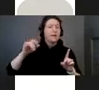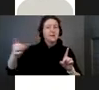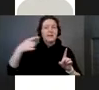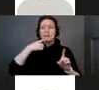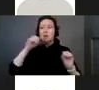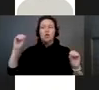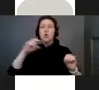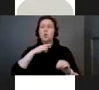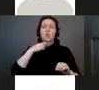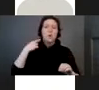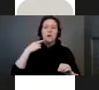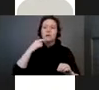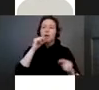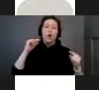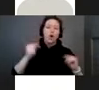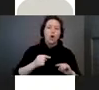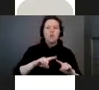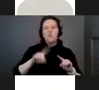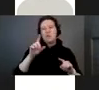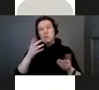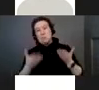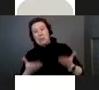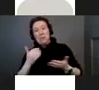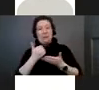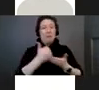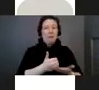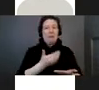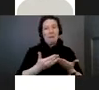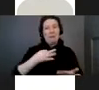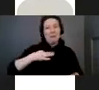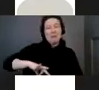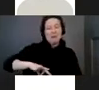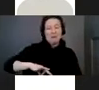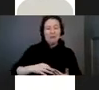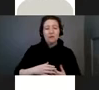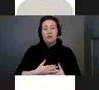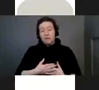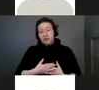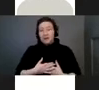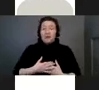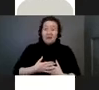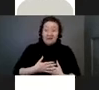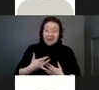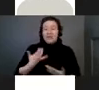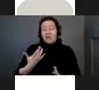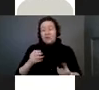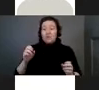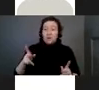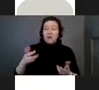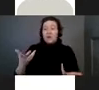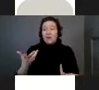this was kind of a, I mean, it was wonderful to feel like we were doing something for the baby.